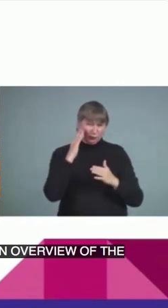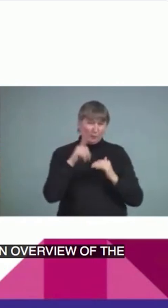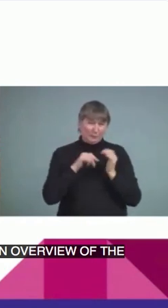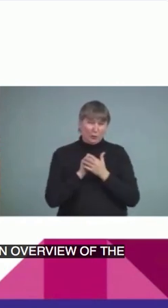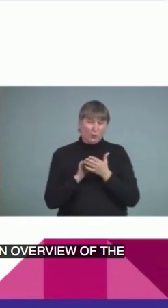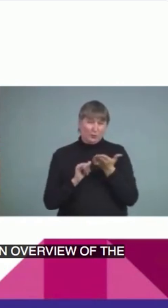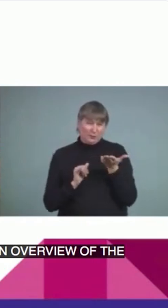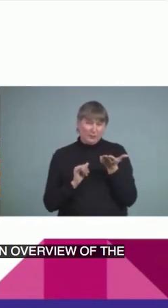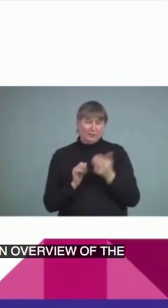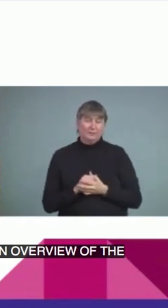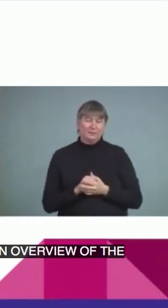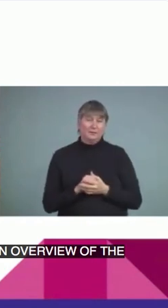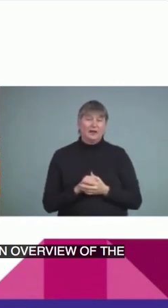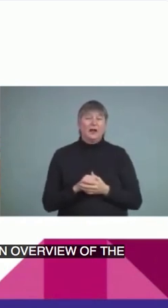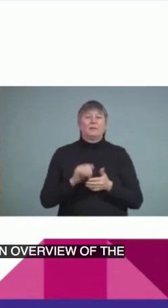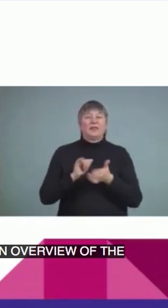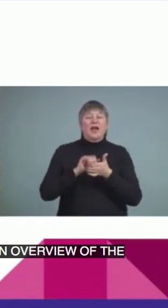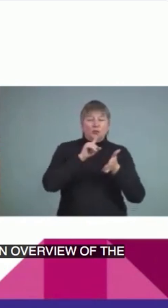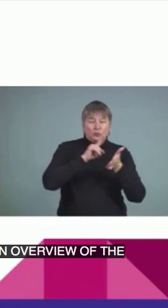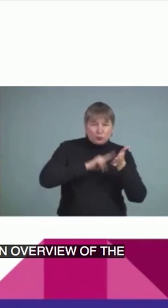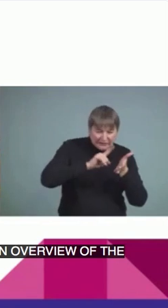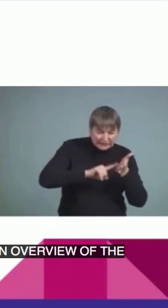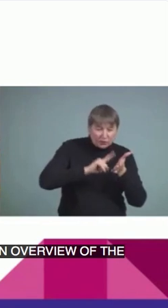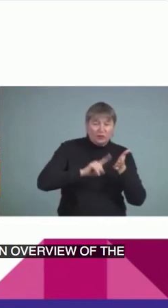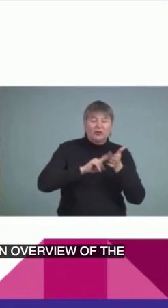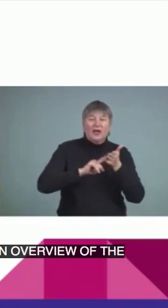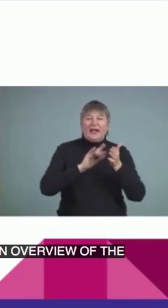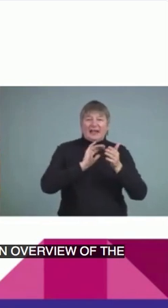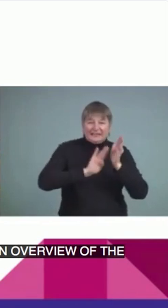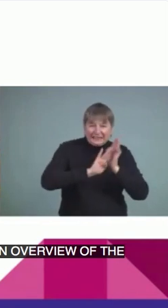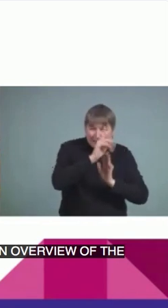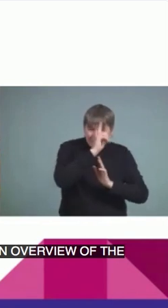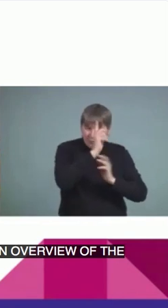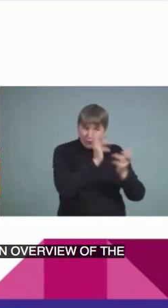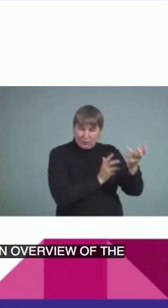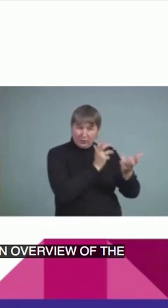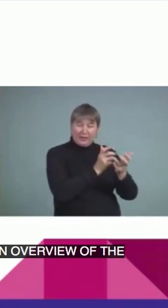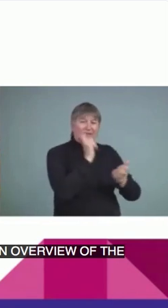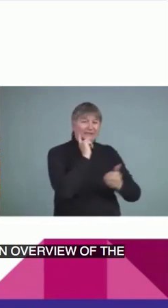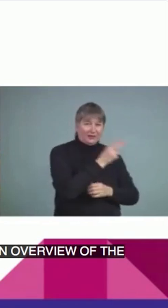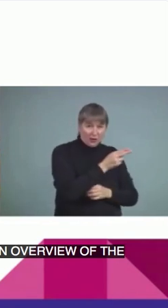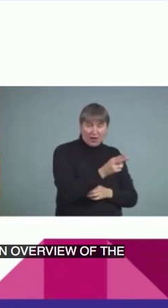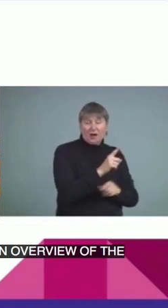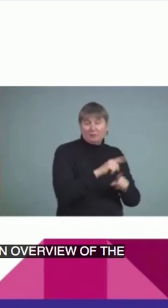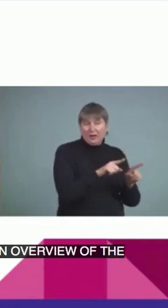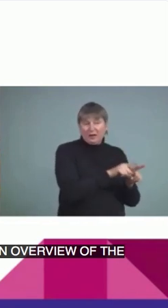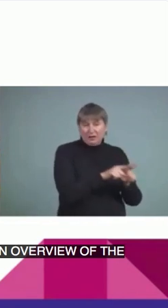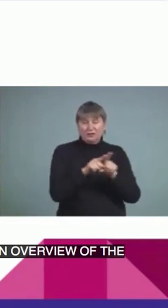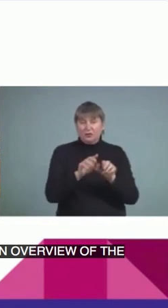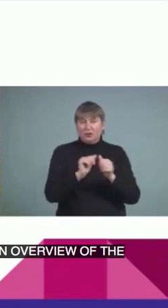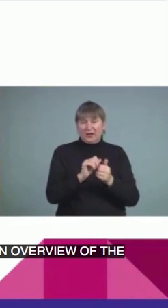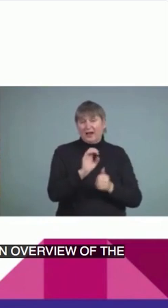it's research developed for students who are deaf and hard of hearing, but equally beneficial for our ELLs